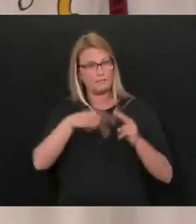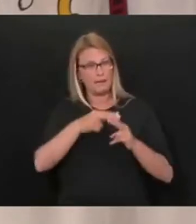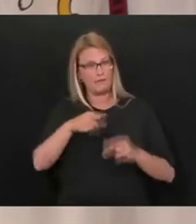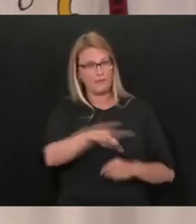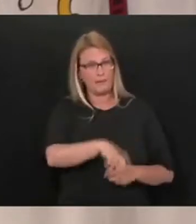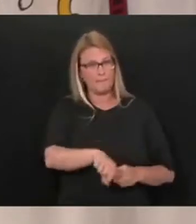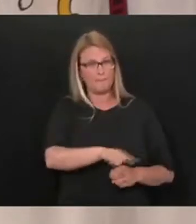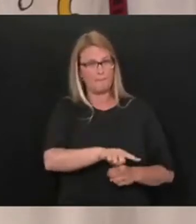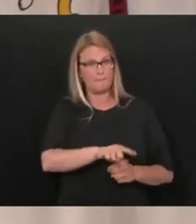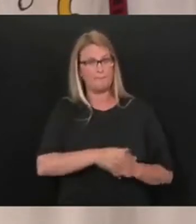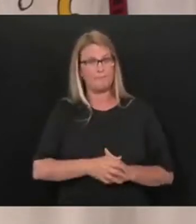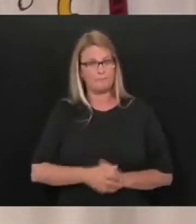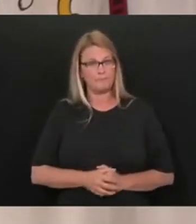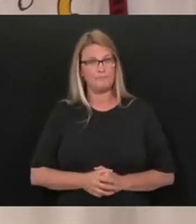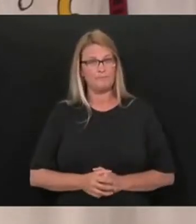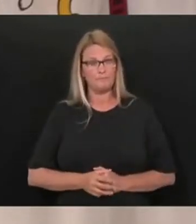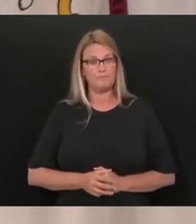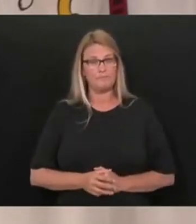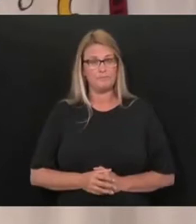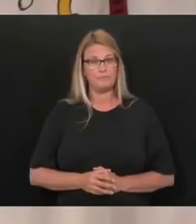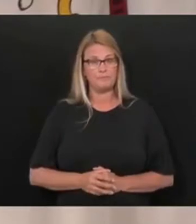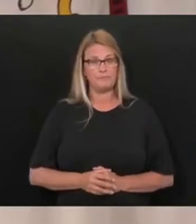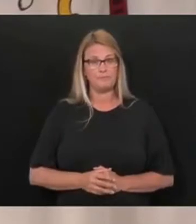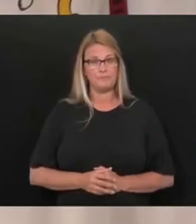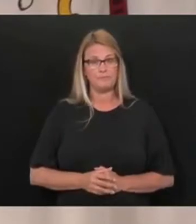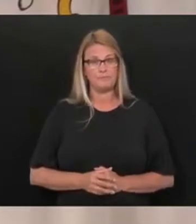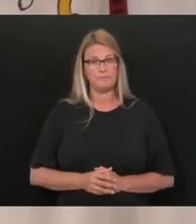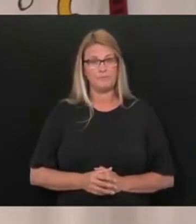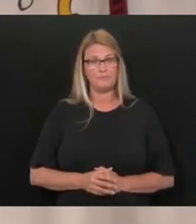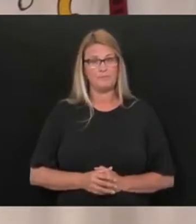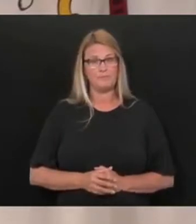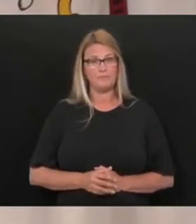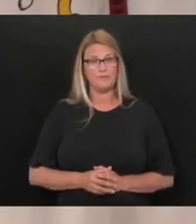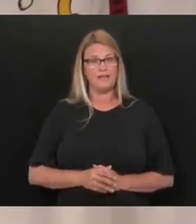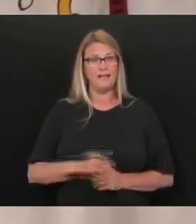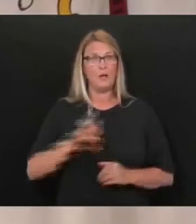somehow they'll feel you, you know, as you express your love.